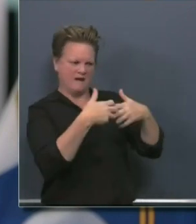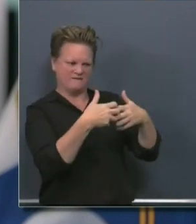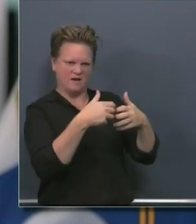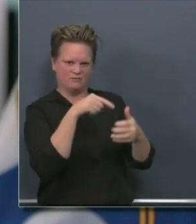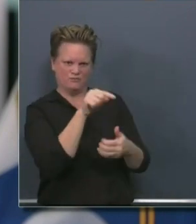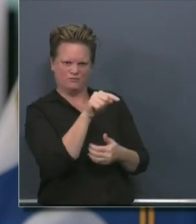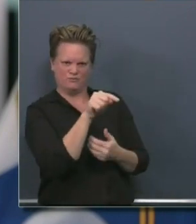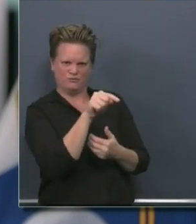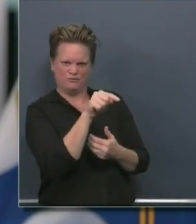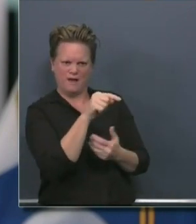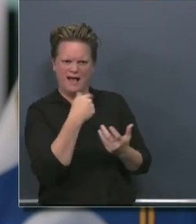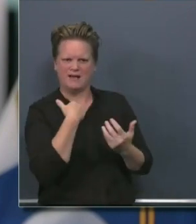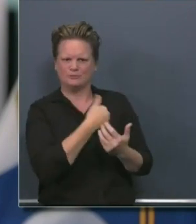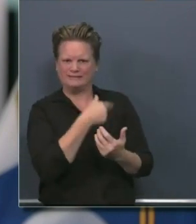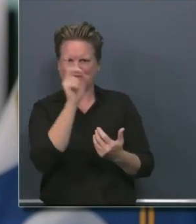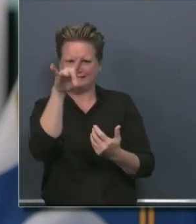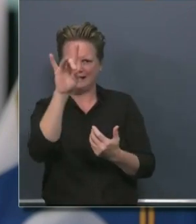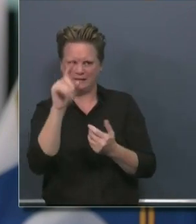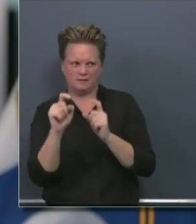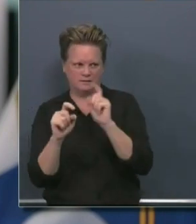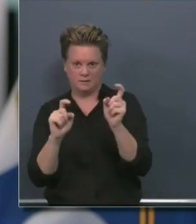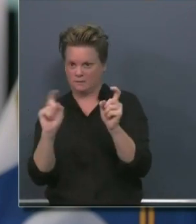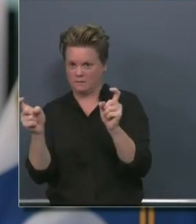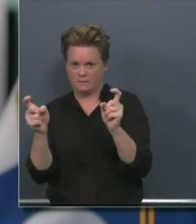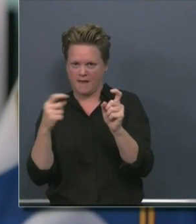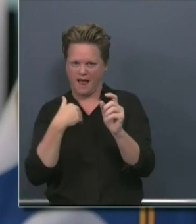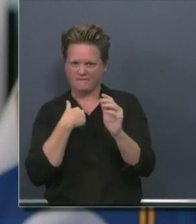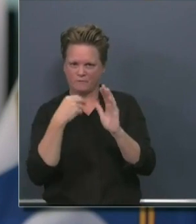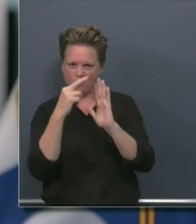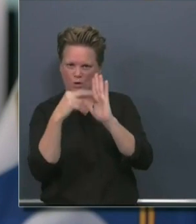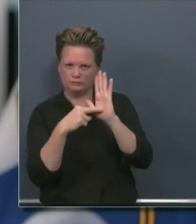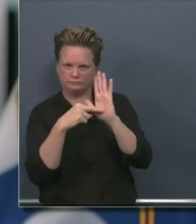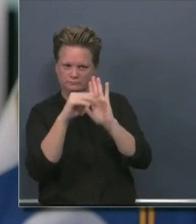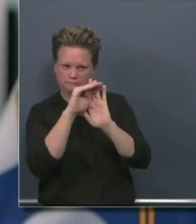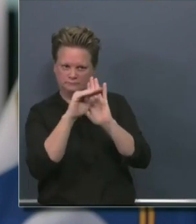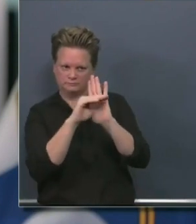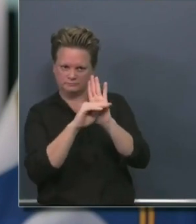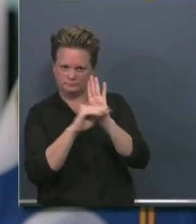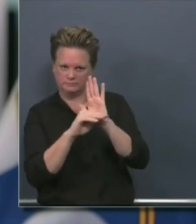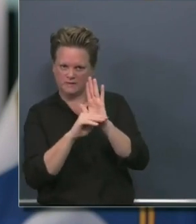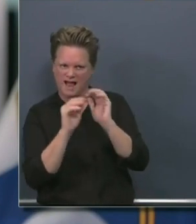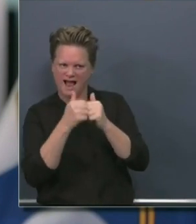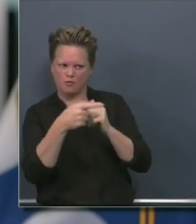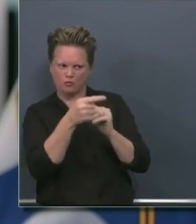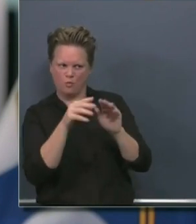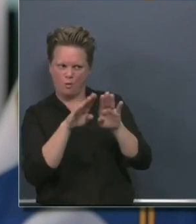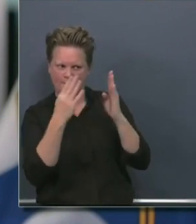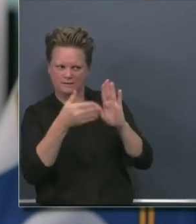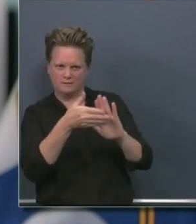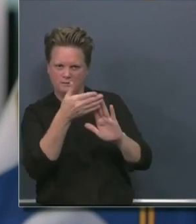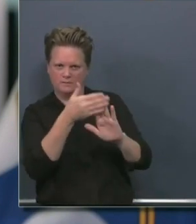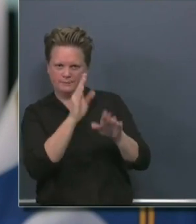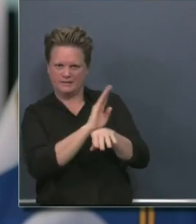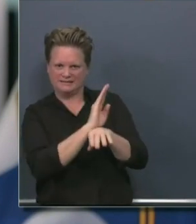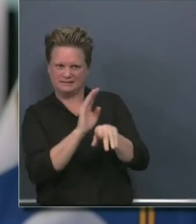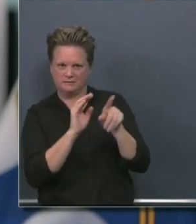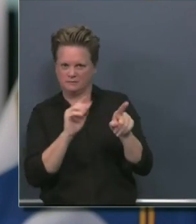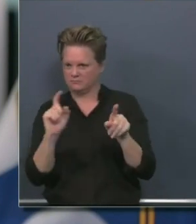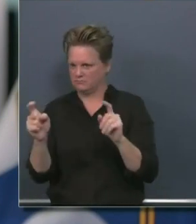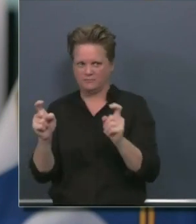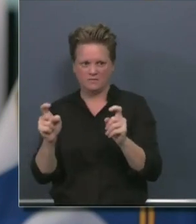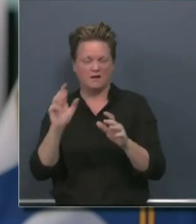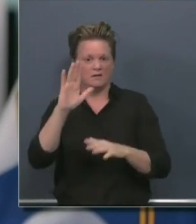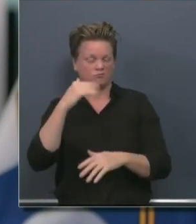So that's, that's our position as a state. As you just heard me say a moment ago, I'll repeat, we recognize